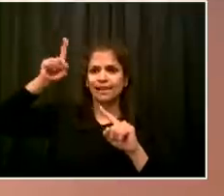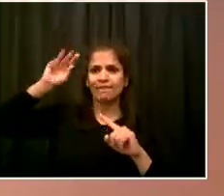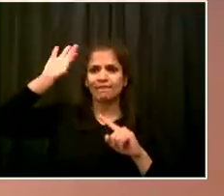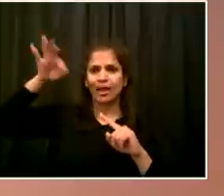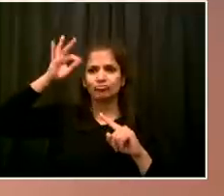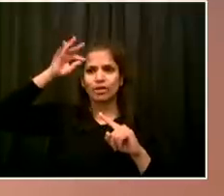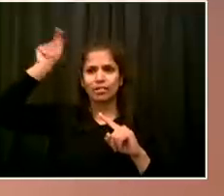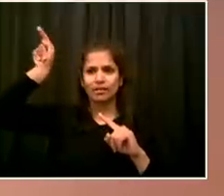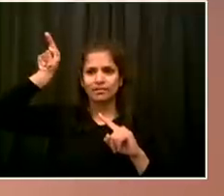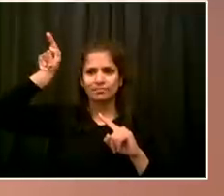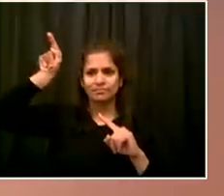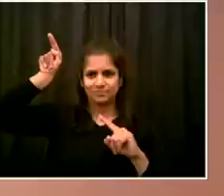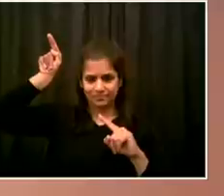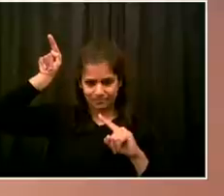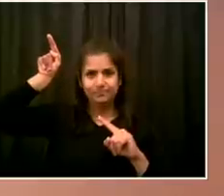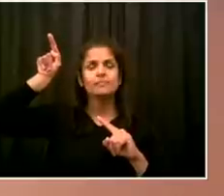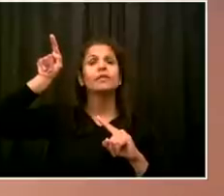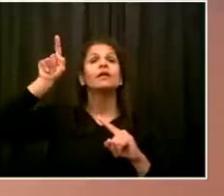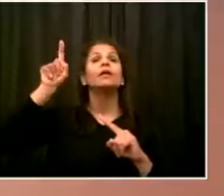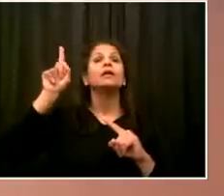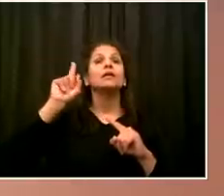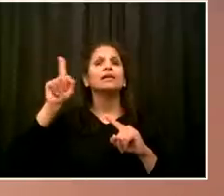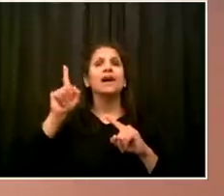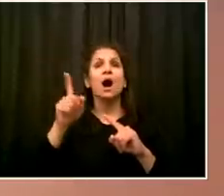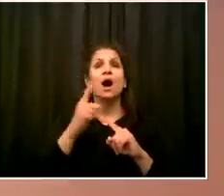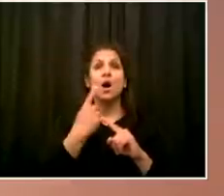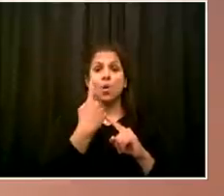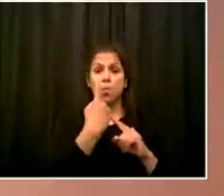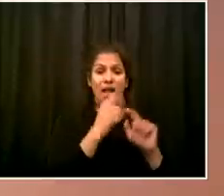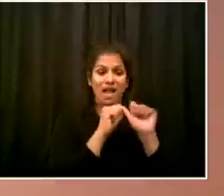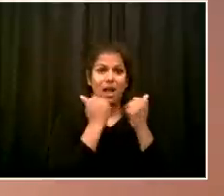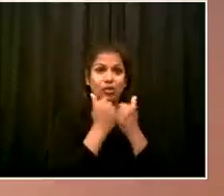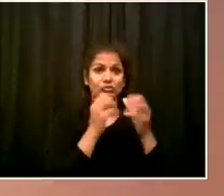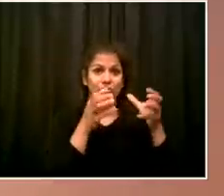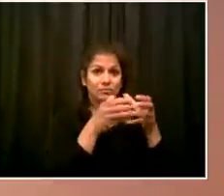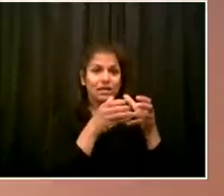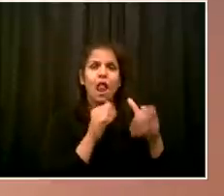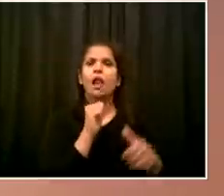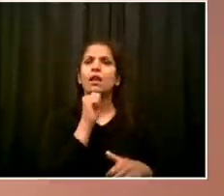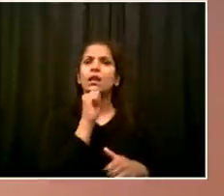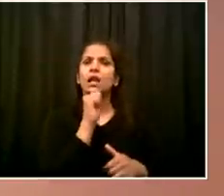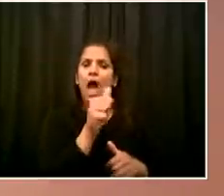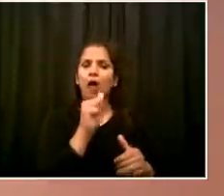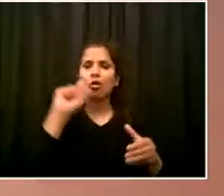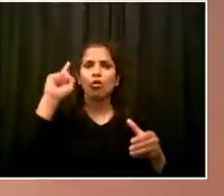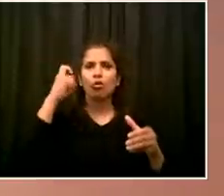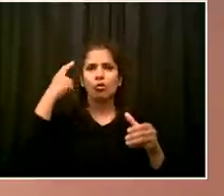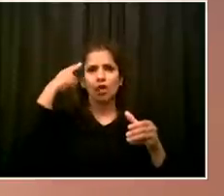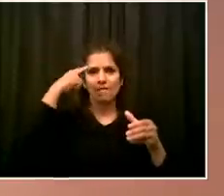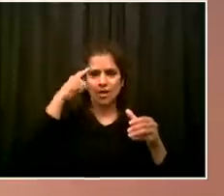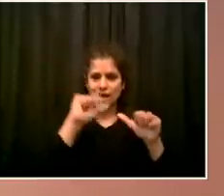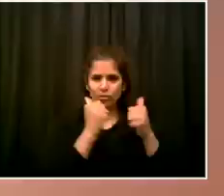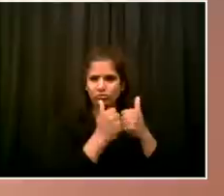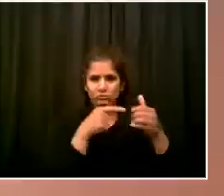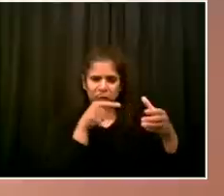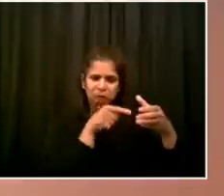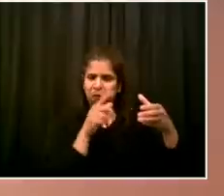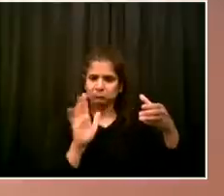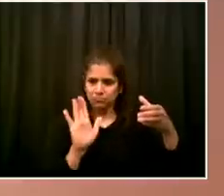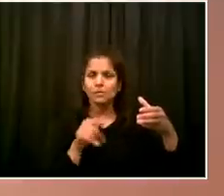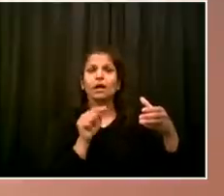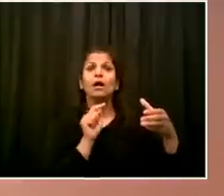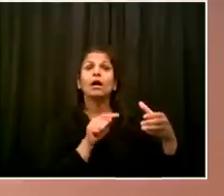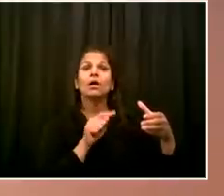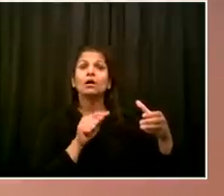non-governmental agency in New York, the New York Blood Center. The New York City has long taken the